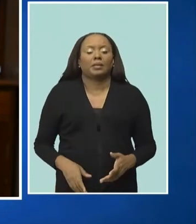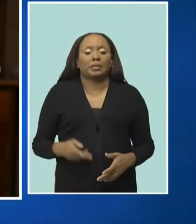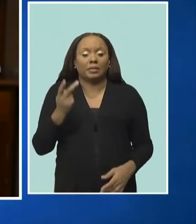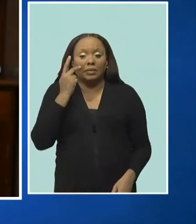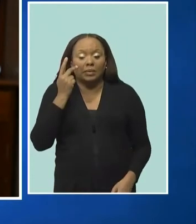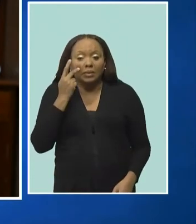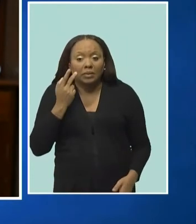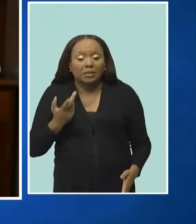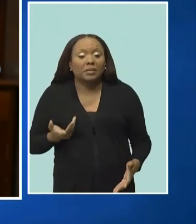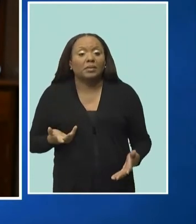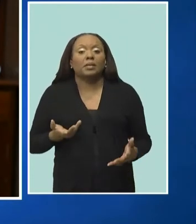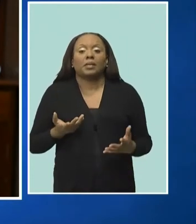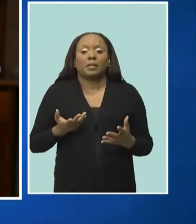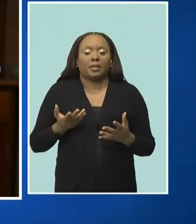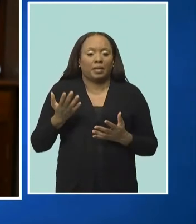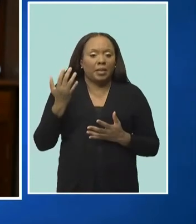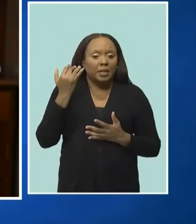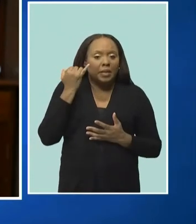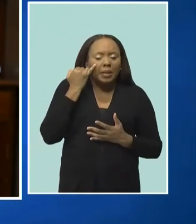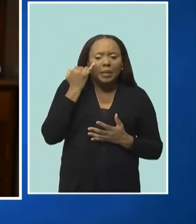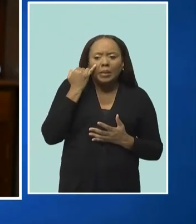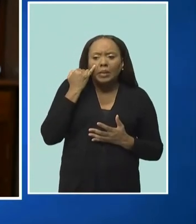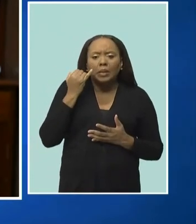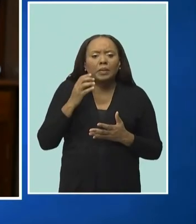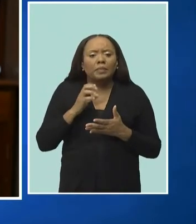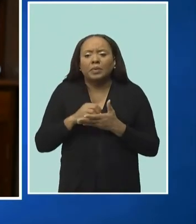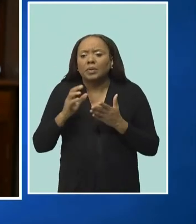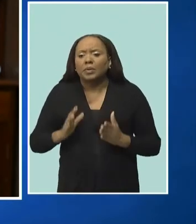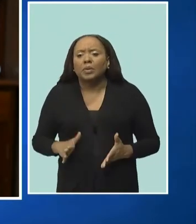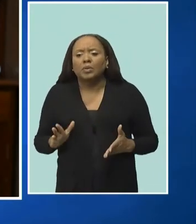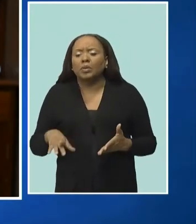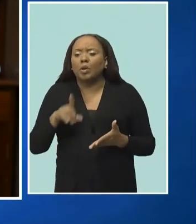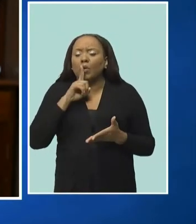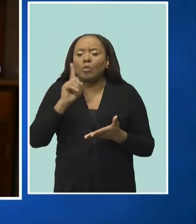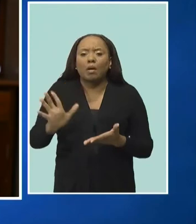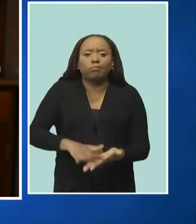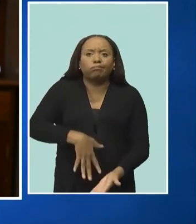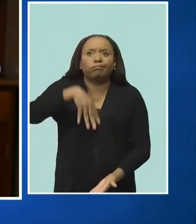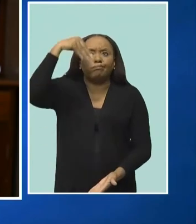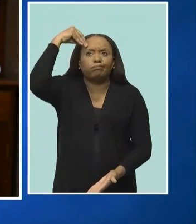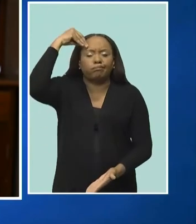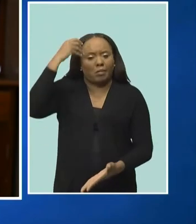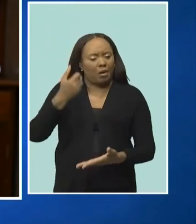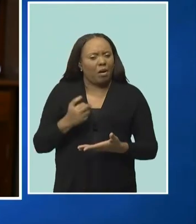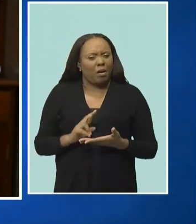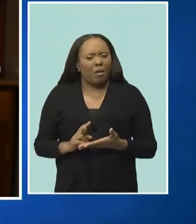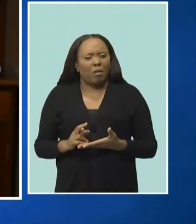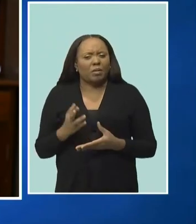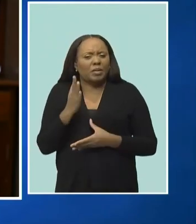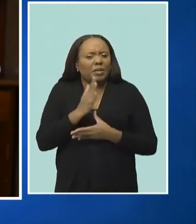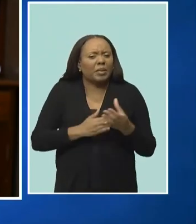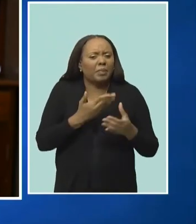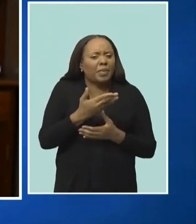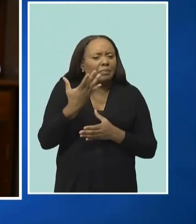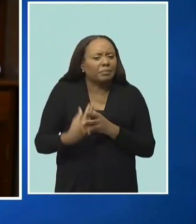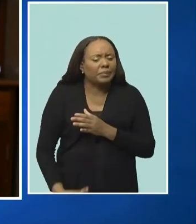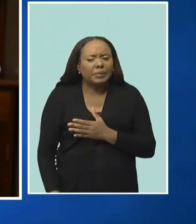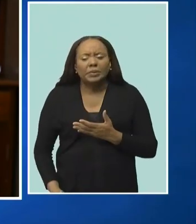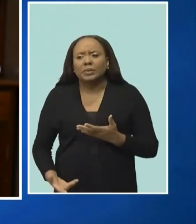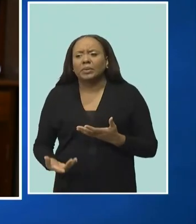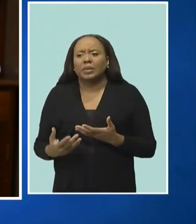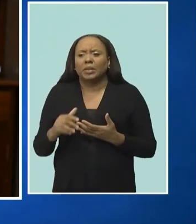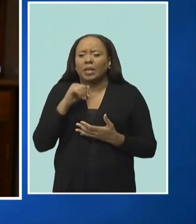mastery of existing content areas as identified in the national curriculum.